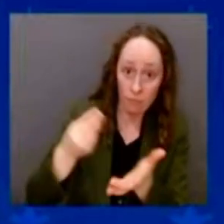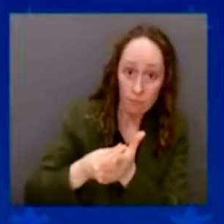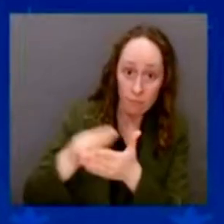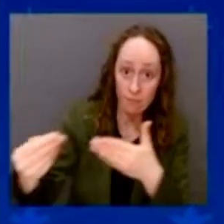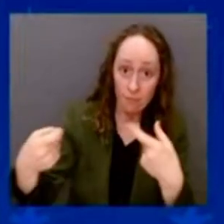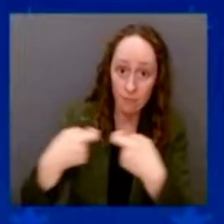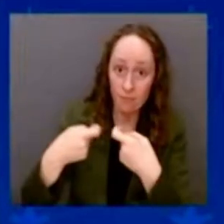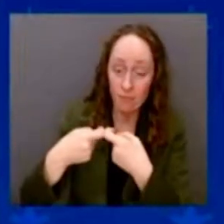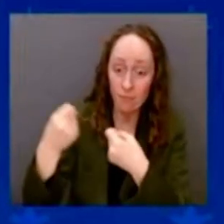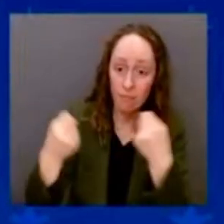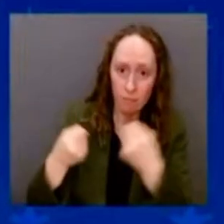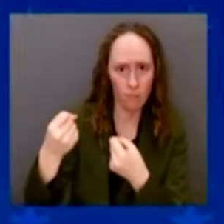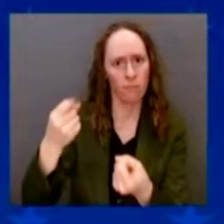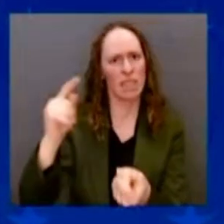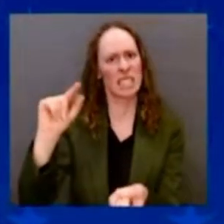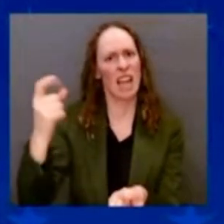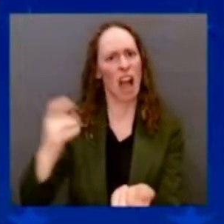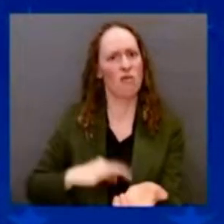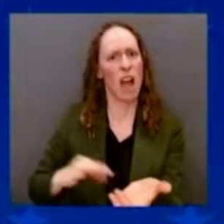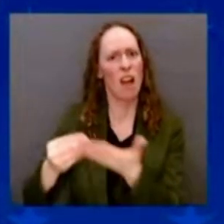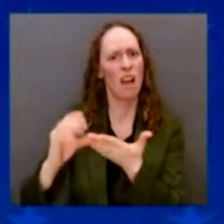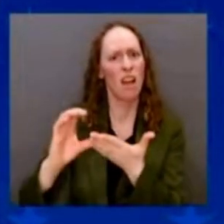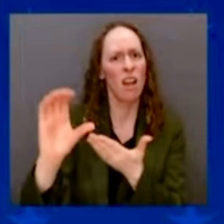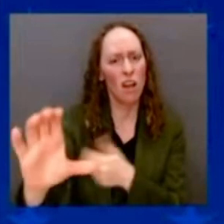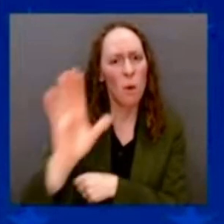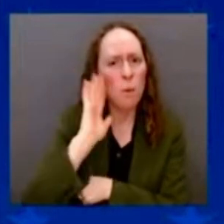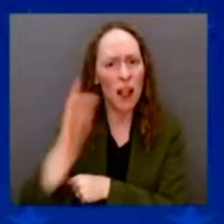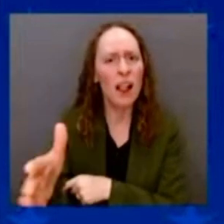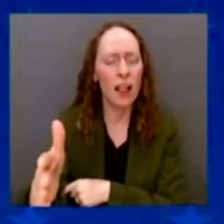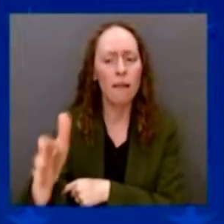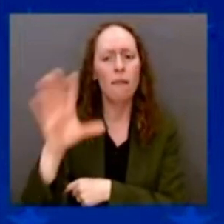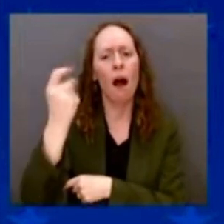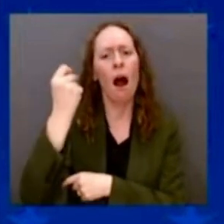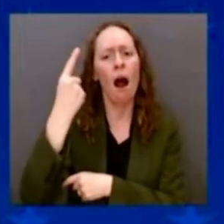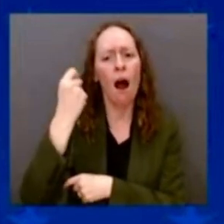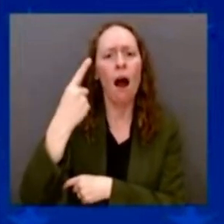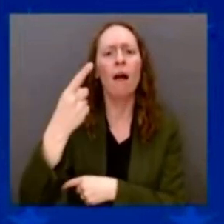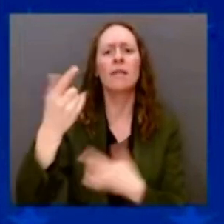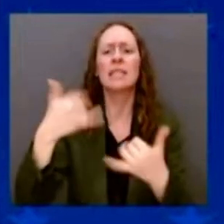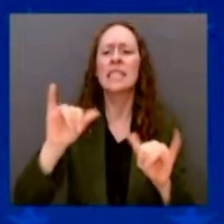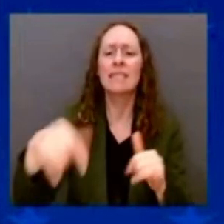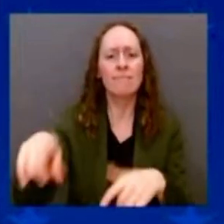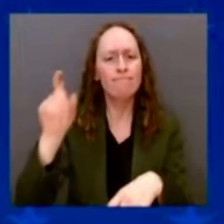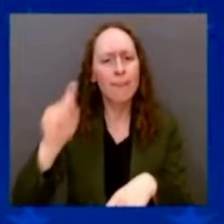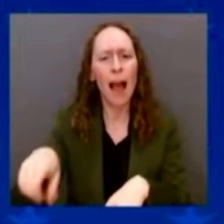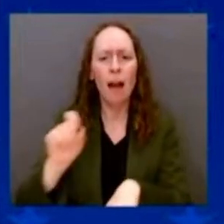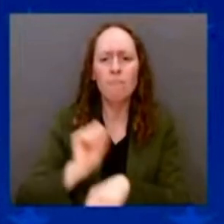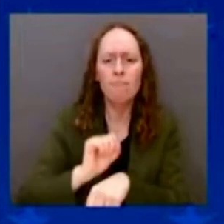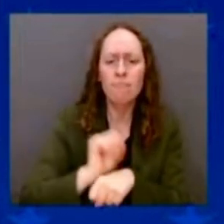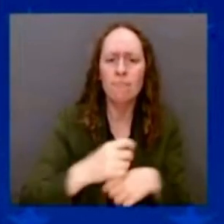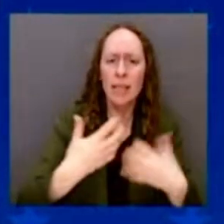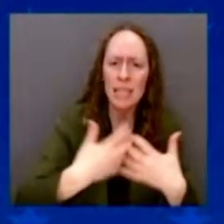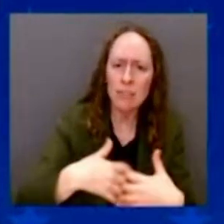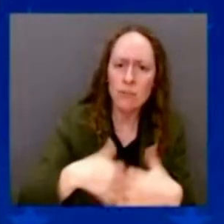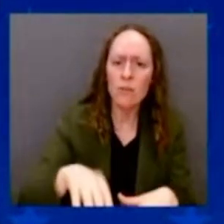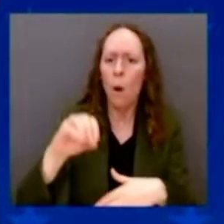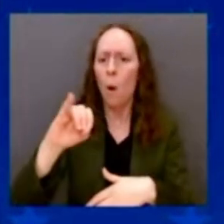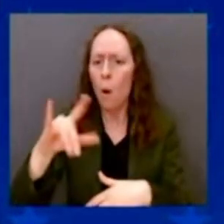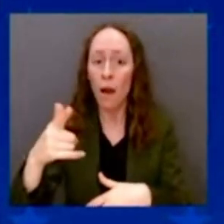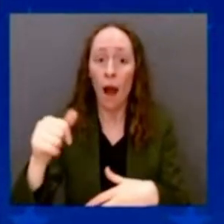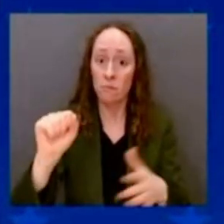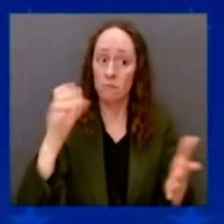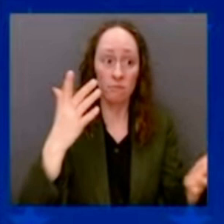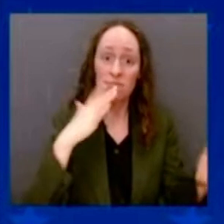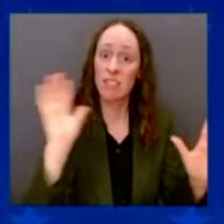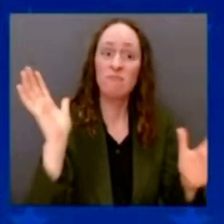oil for the next 10 to 15 years. And all of a sudden, they're not all going to go away. But all this is going to lower energy costs for